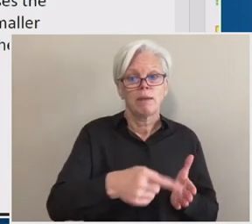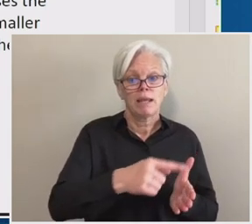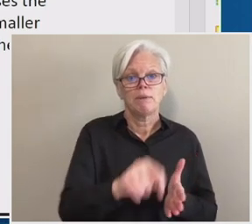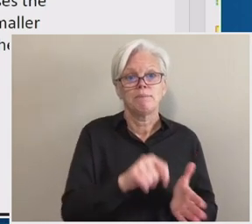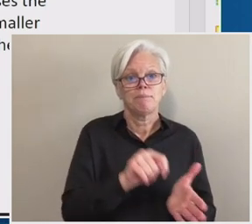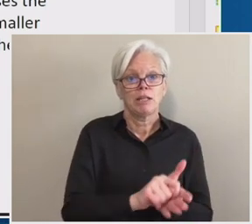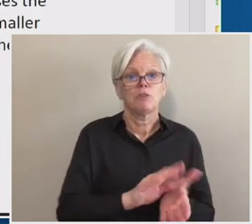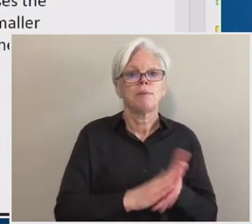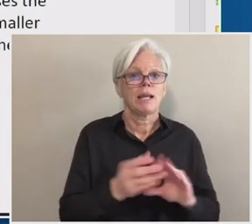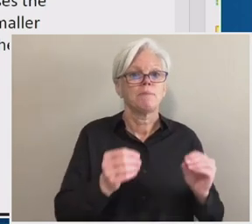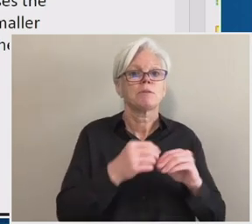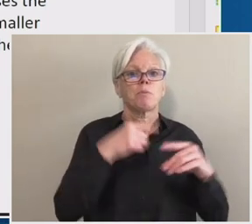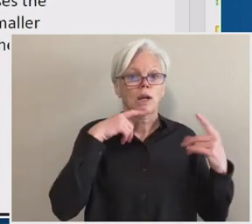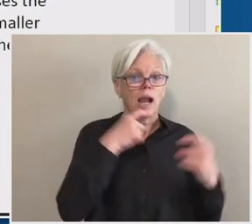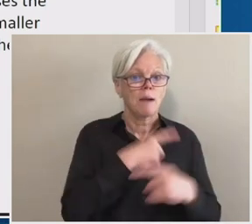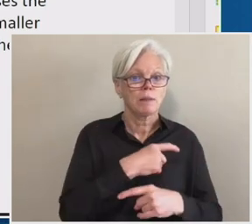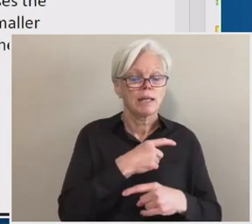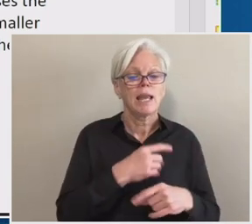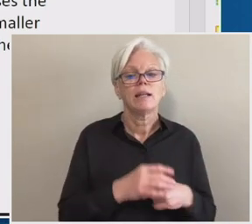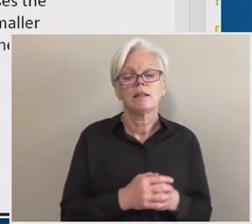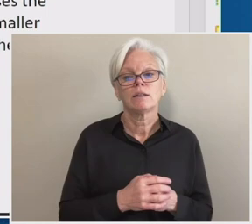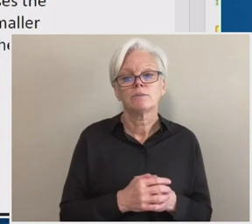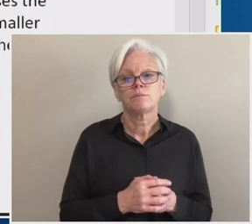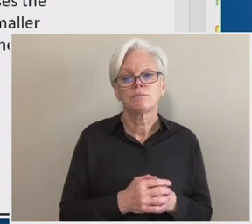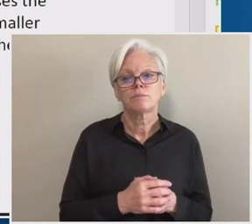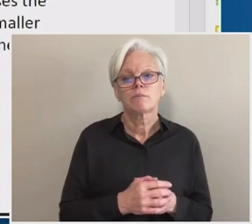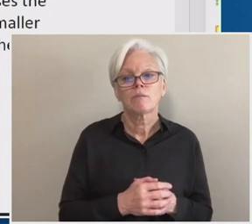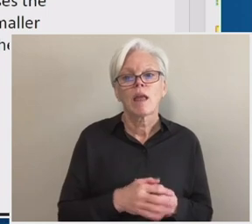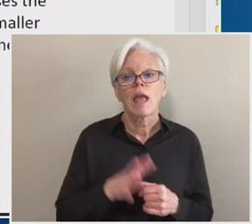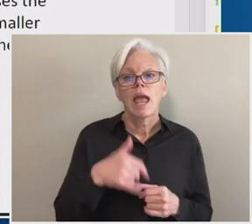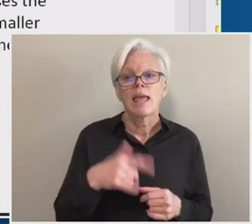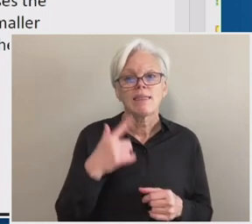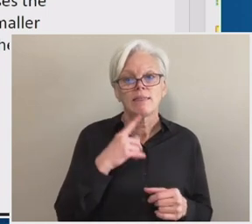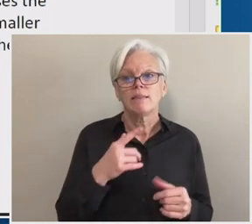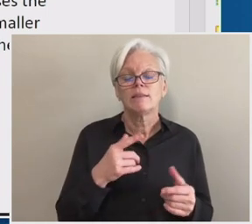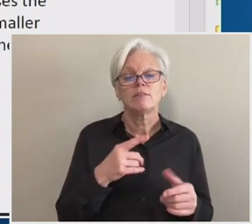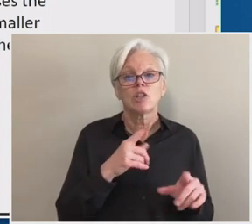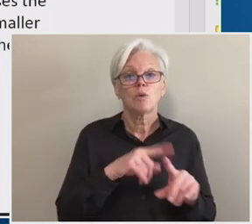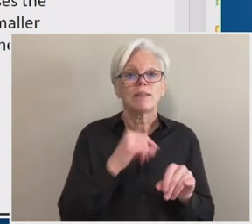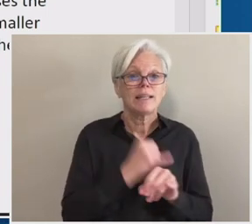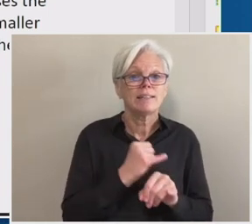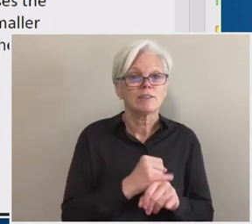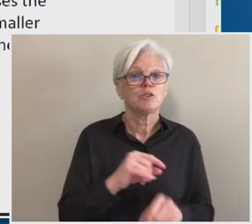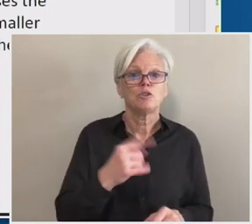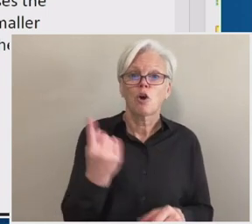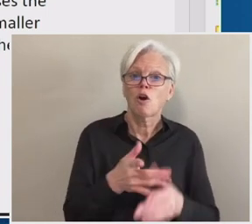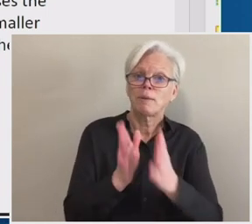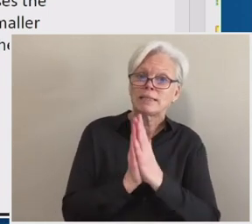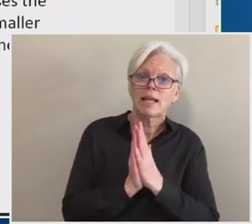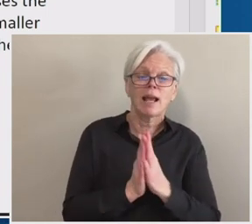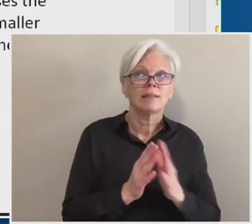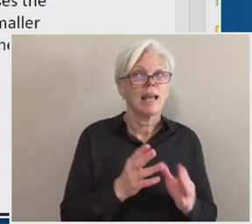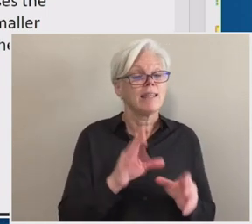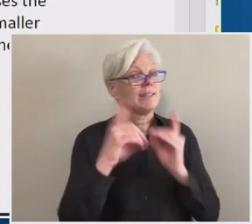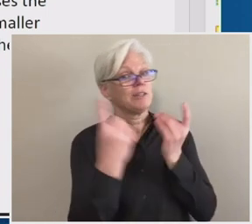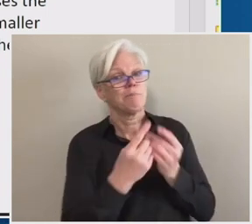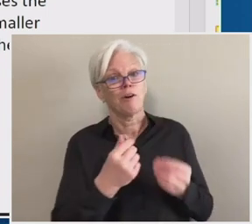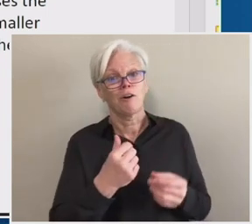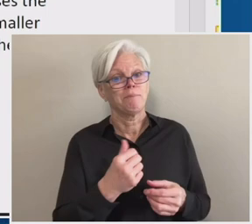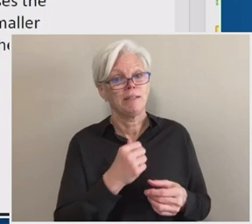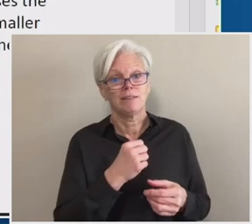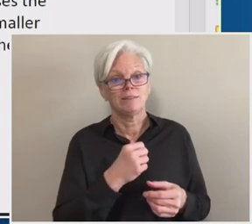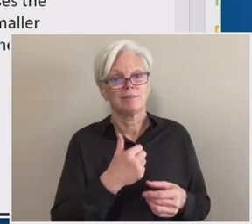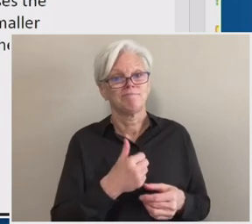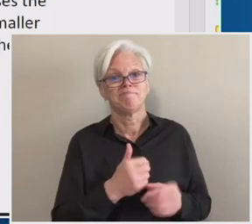And there has been a long standing question among institutions that the department has declined to answer for many